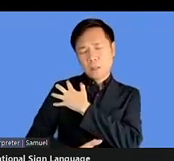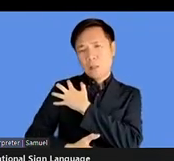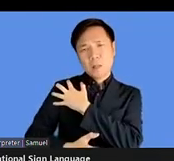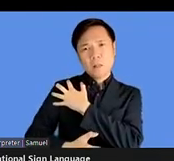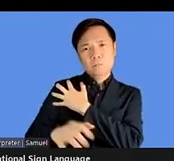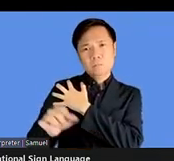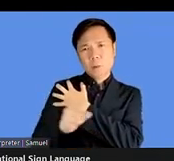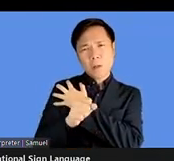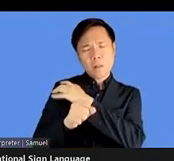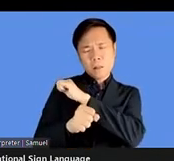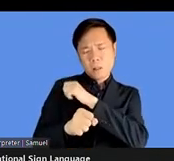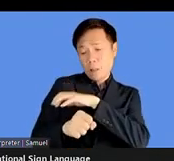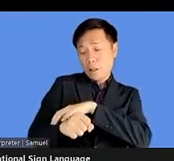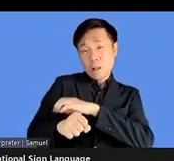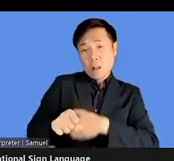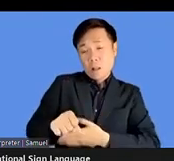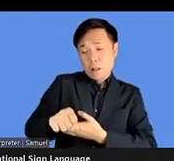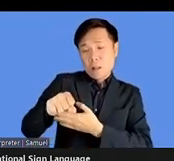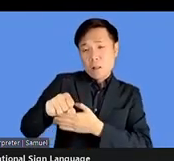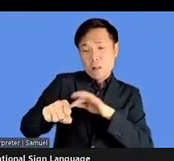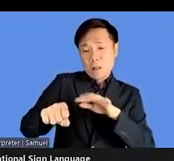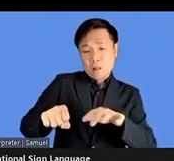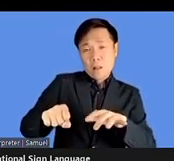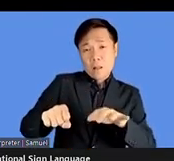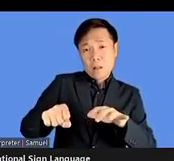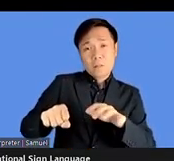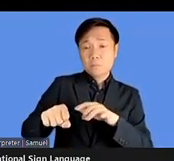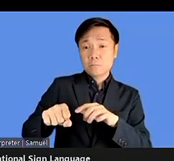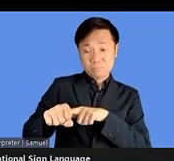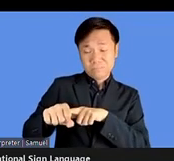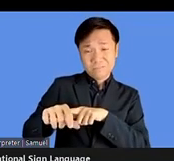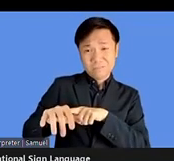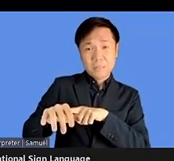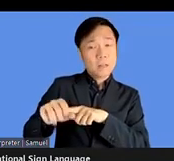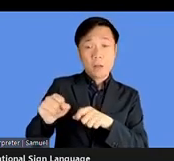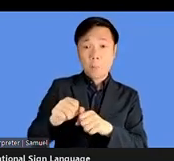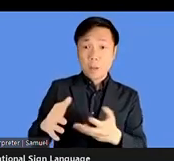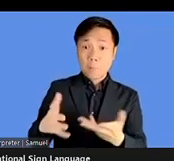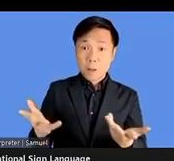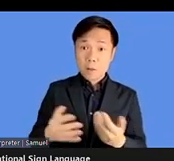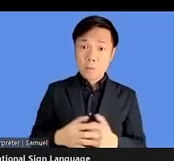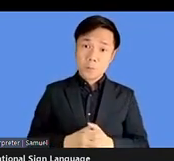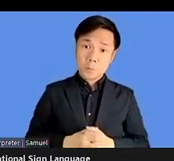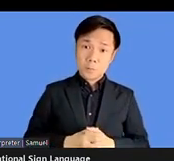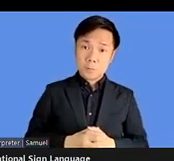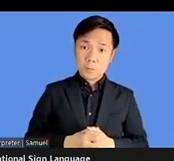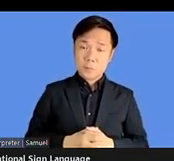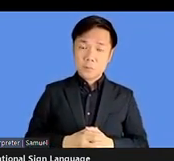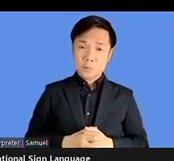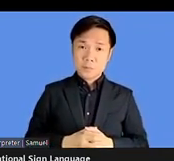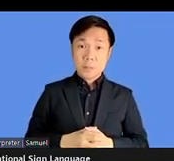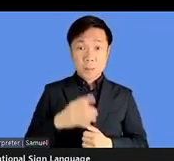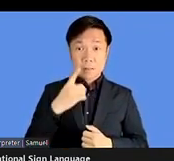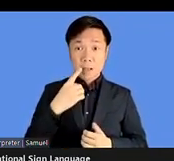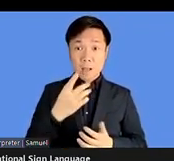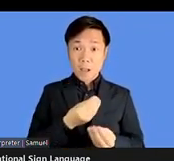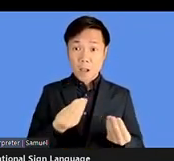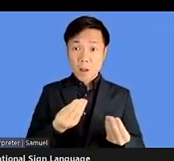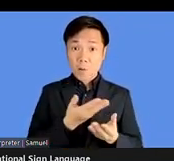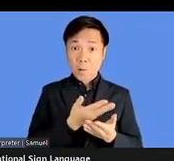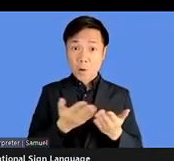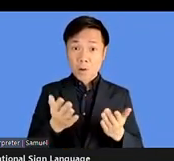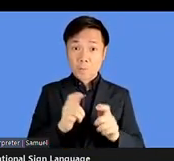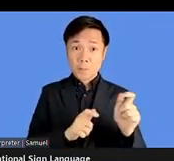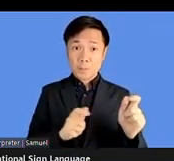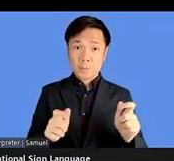that's because, uh, these measures are not being put in place. But also it's an example of how all of us